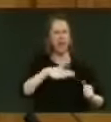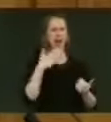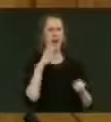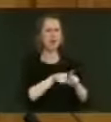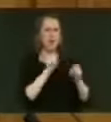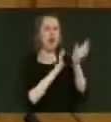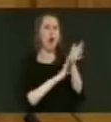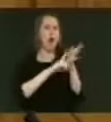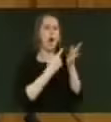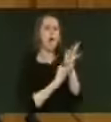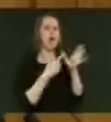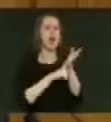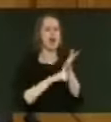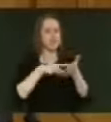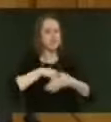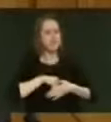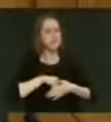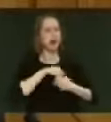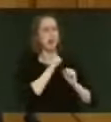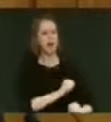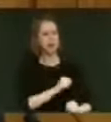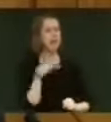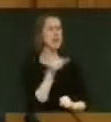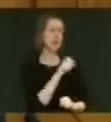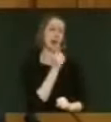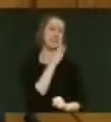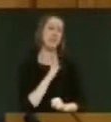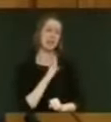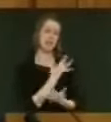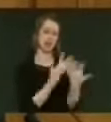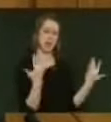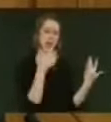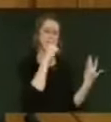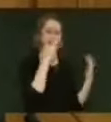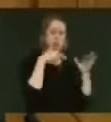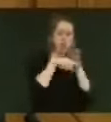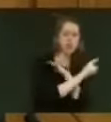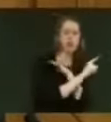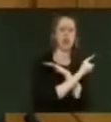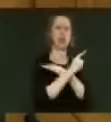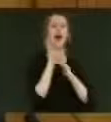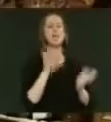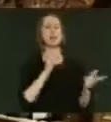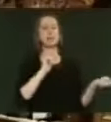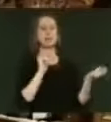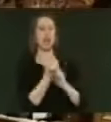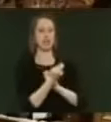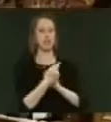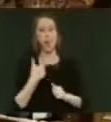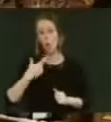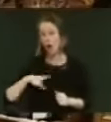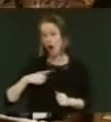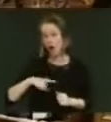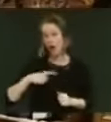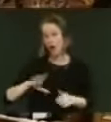obligation to pay for their kids and they should be doing it. But sadly too many people are not and it needs to change. Why?